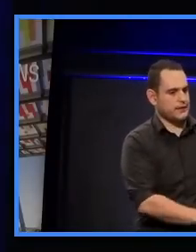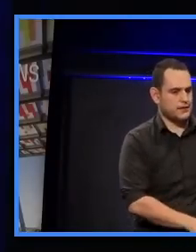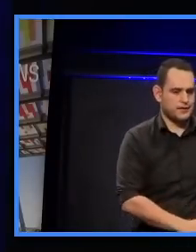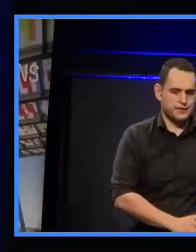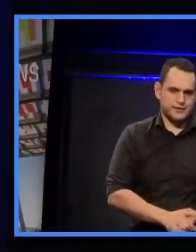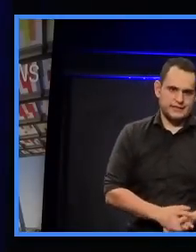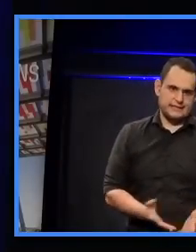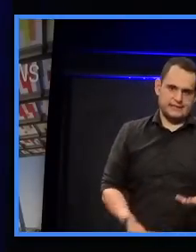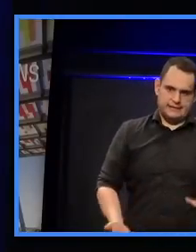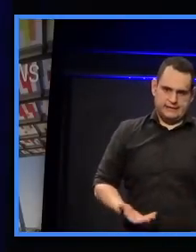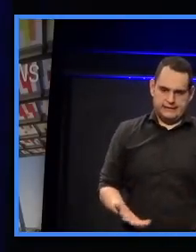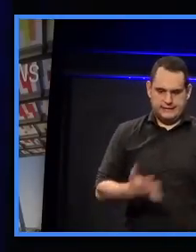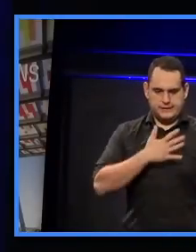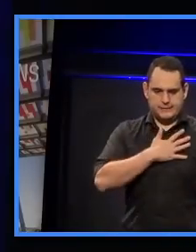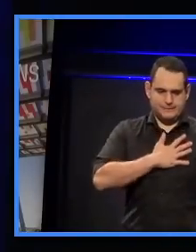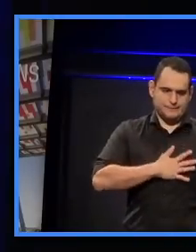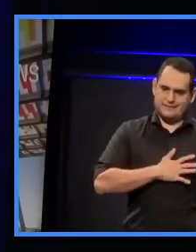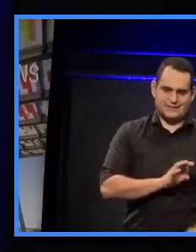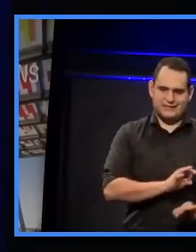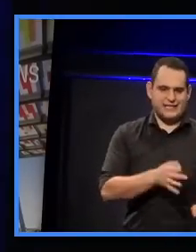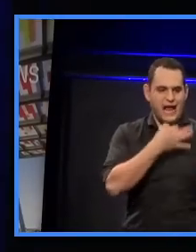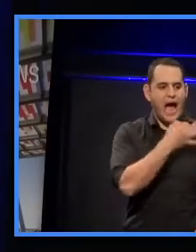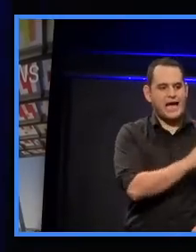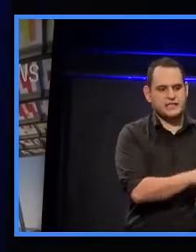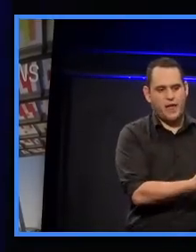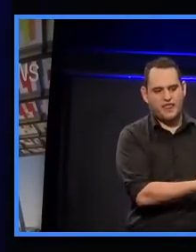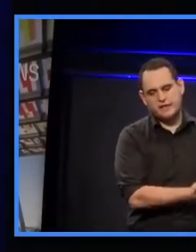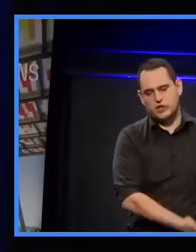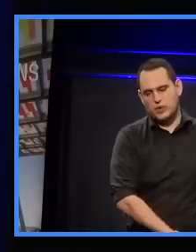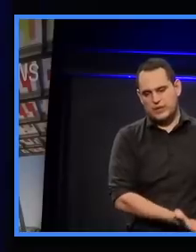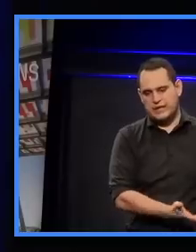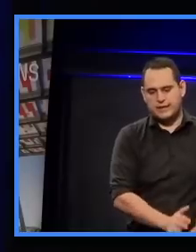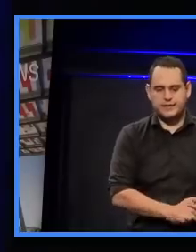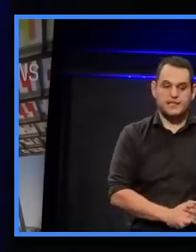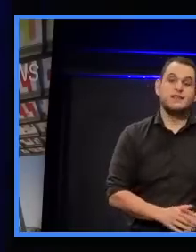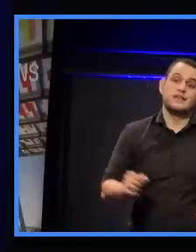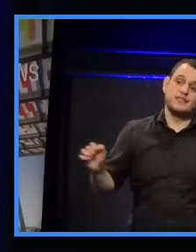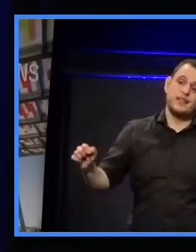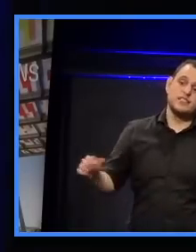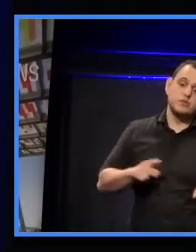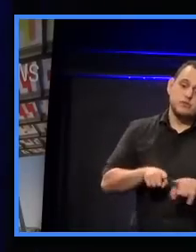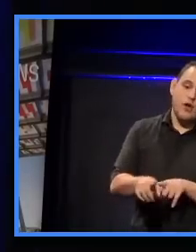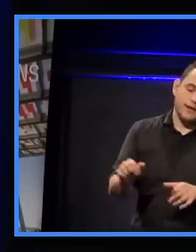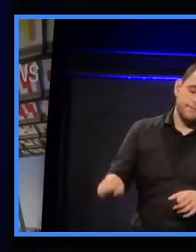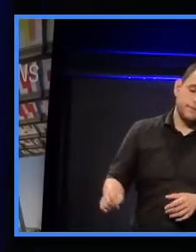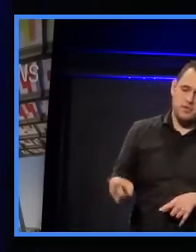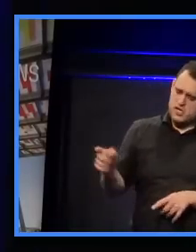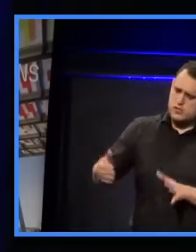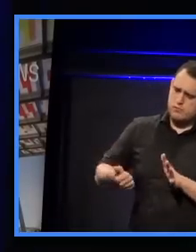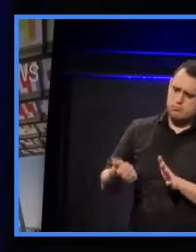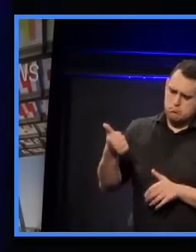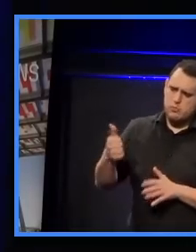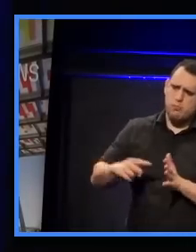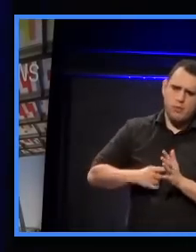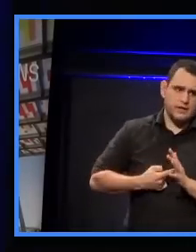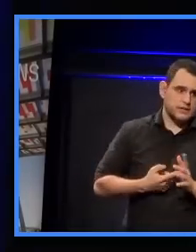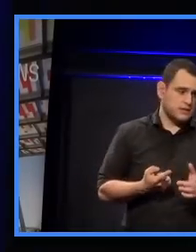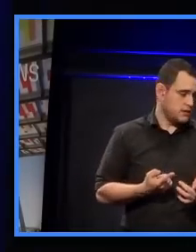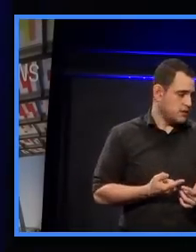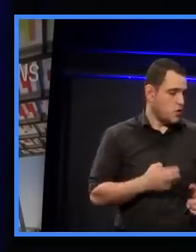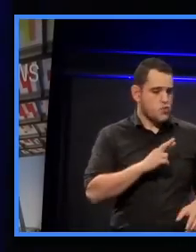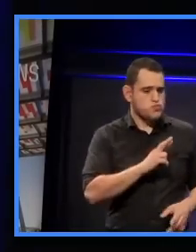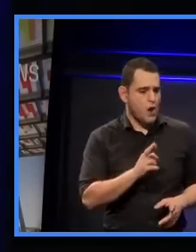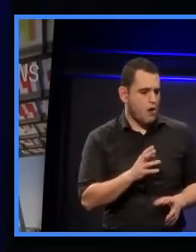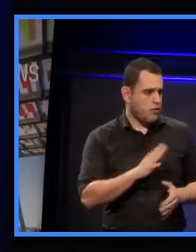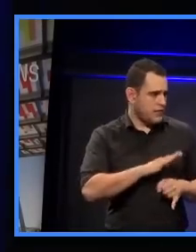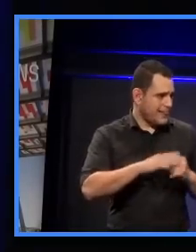Houseman didn't have a of consultation. didn't take a poll on that. So, yeah, we try. So, yeah, it's a great point, though. Ro, how about you? Any